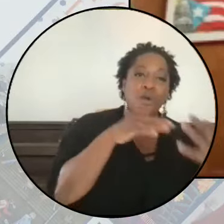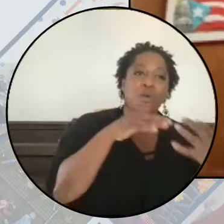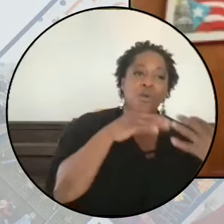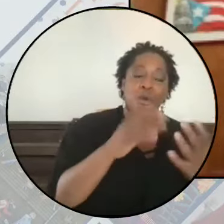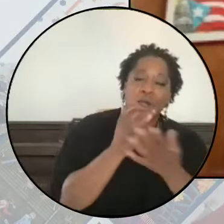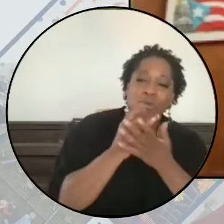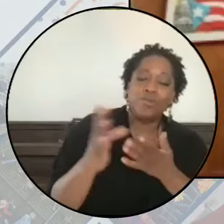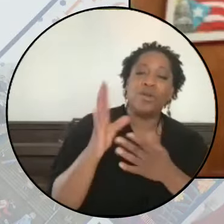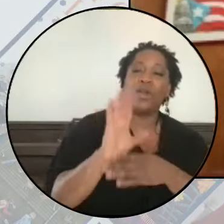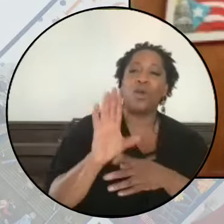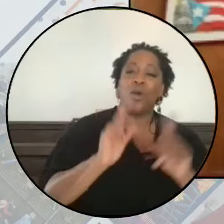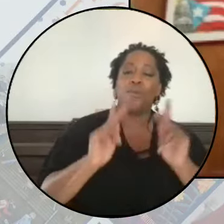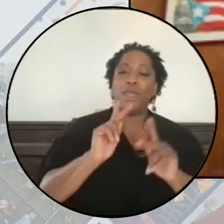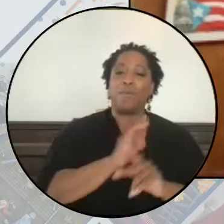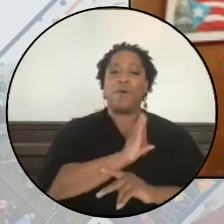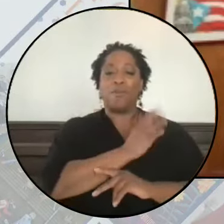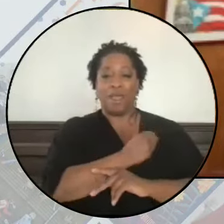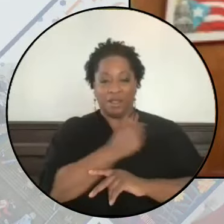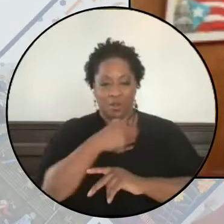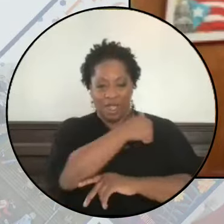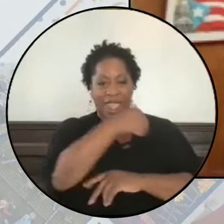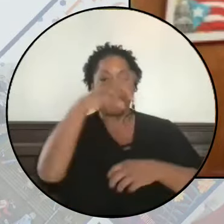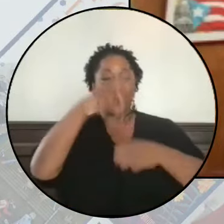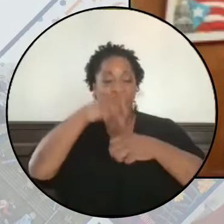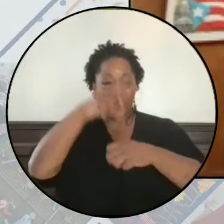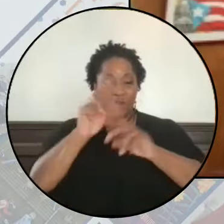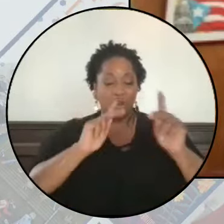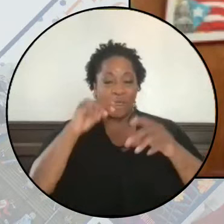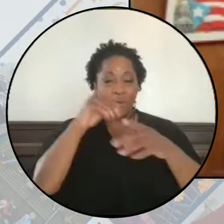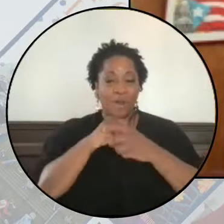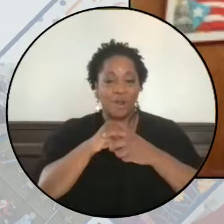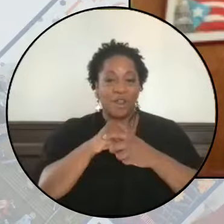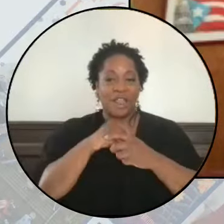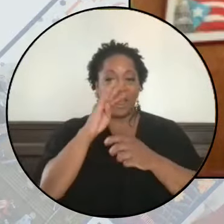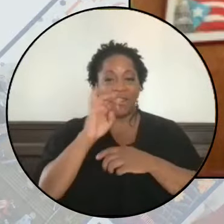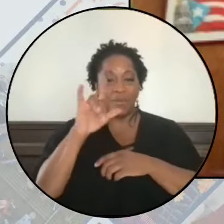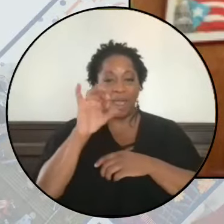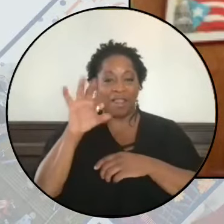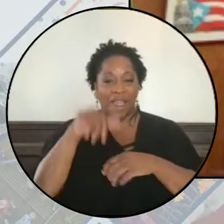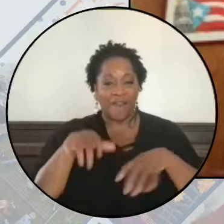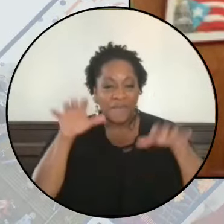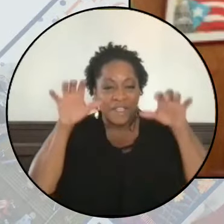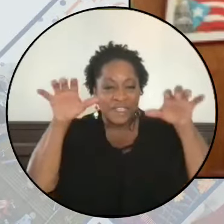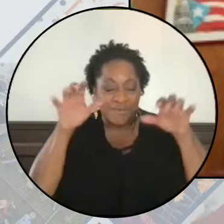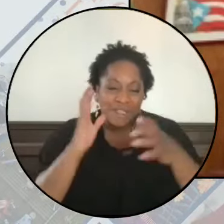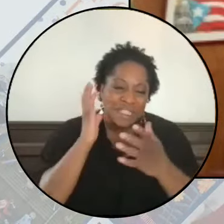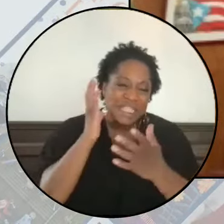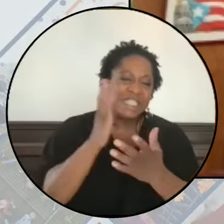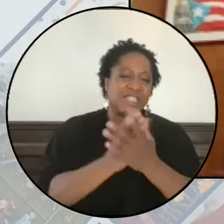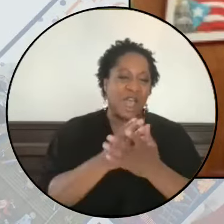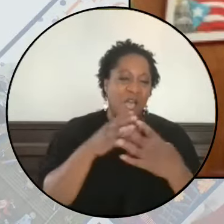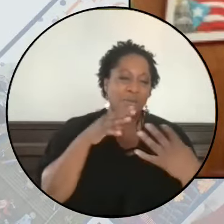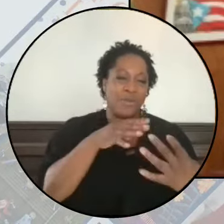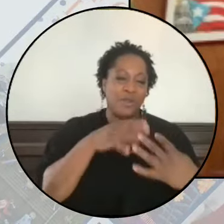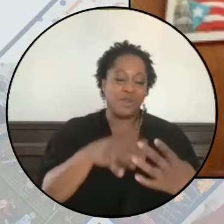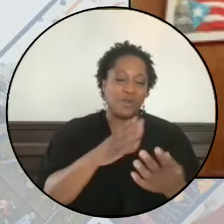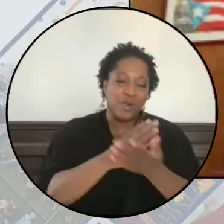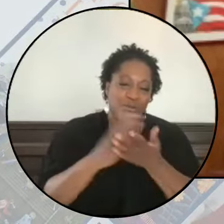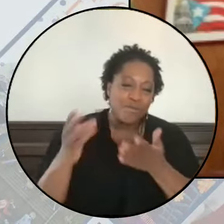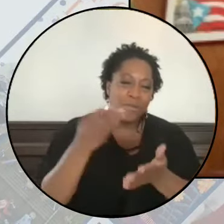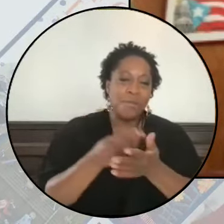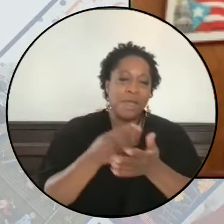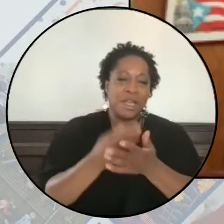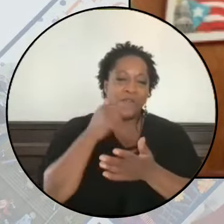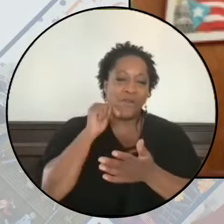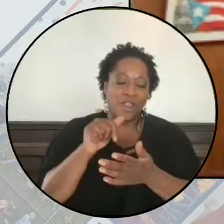of my people, we have a duty for those of us in the belly of this beast to stop this war, to defund this war,